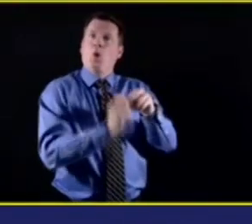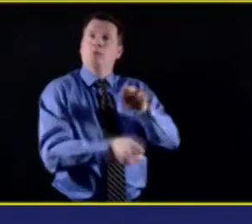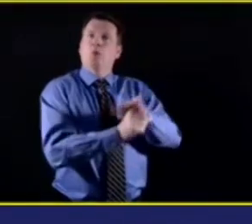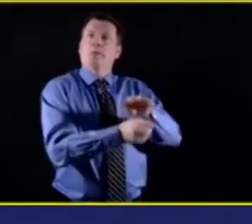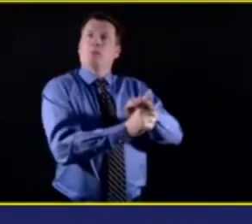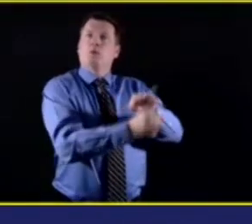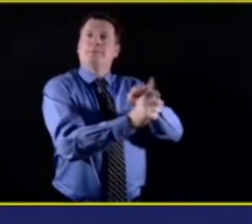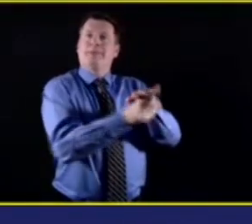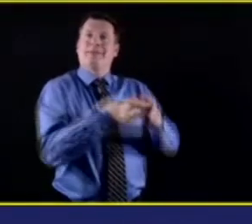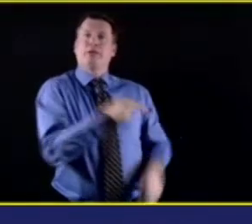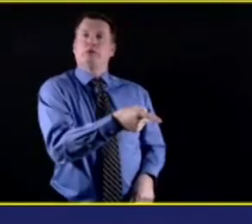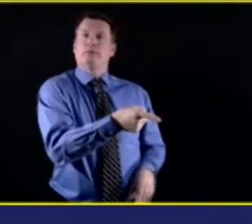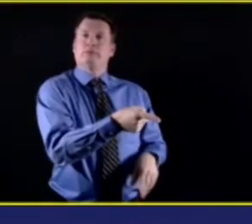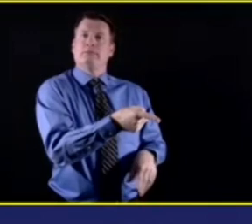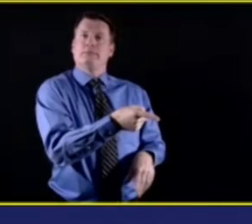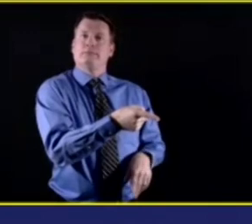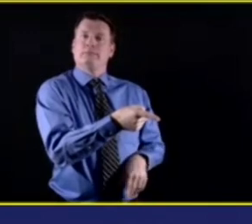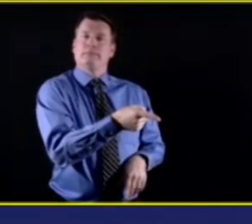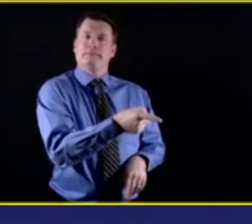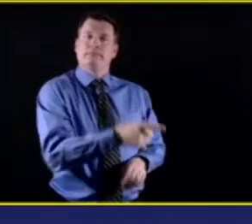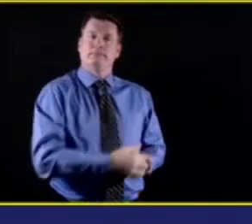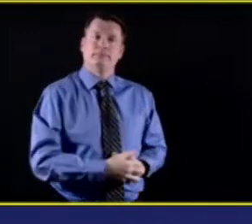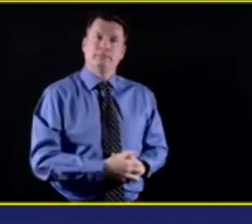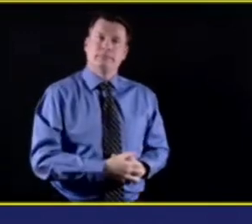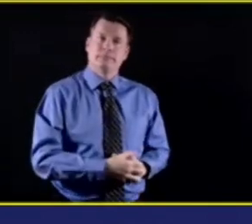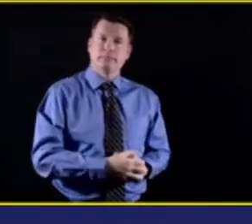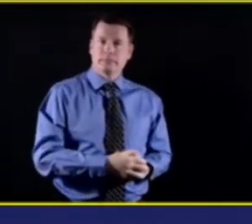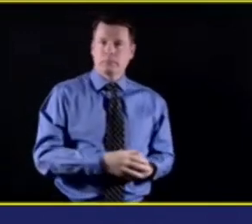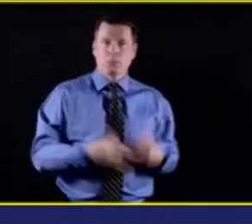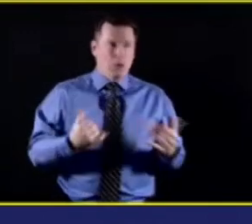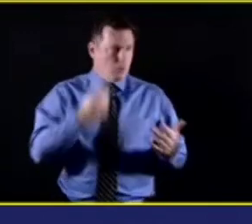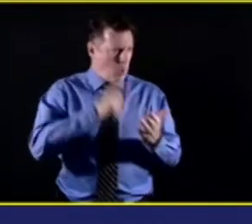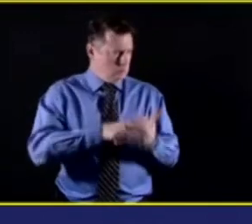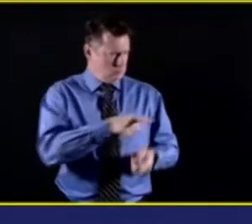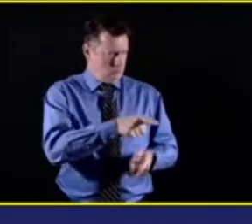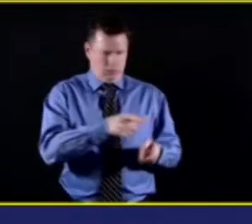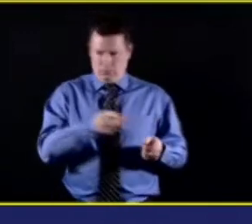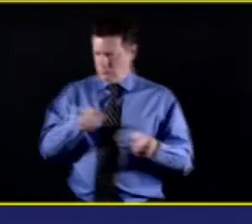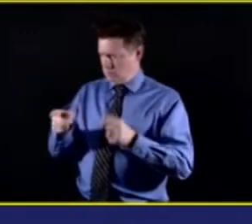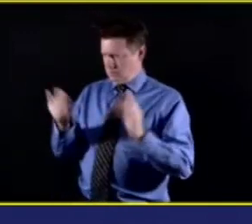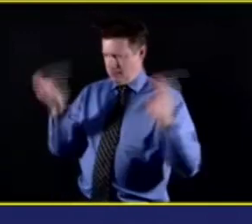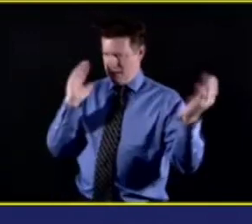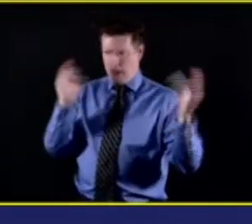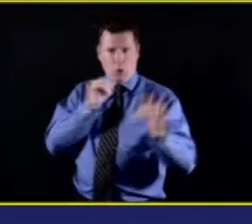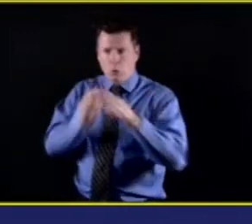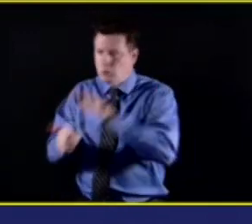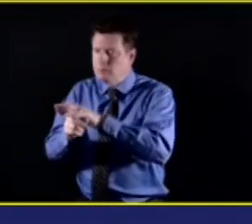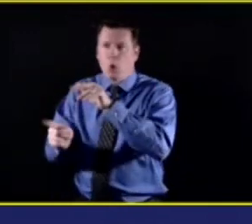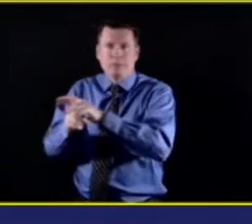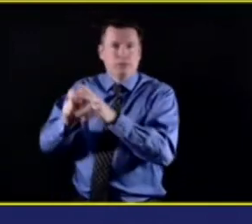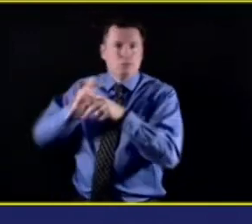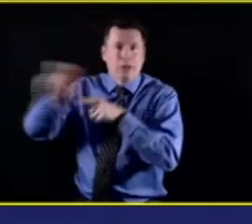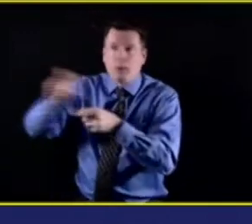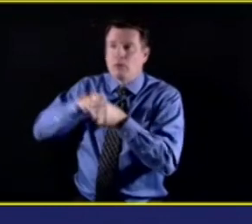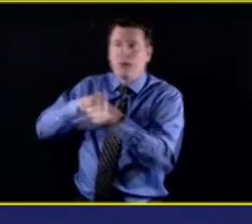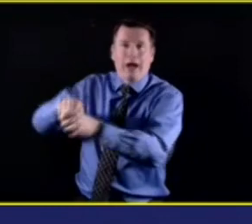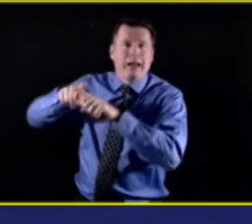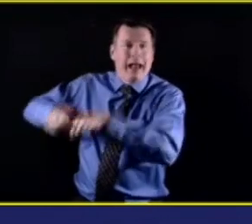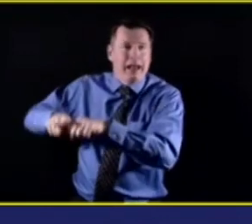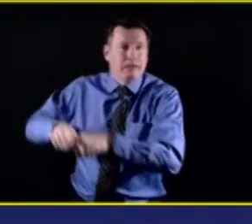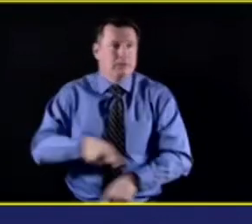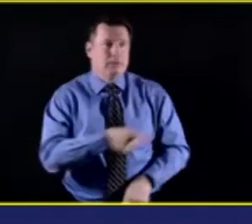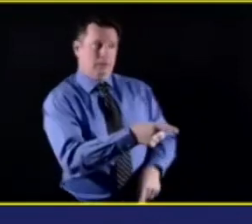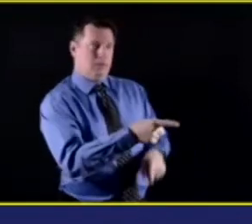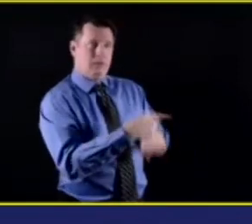funding opportunities to get our patients who don't have the resources for telehealth, particularly